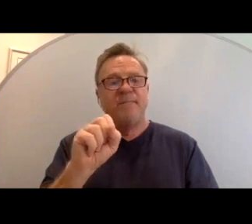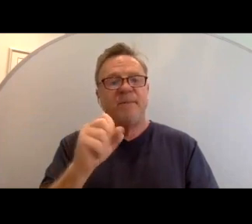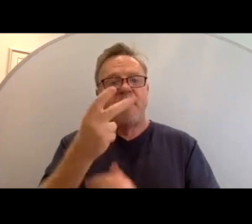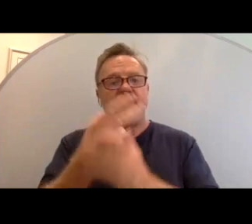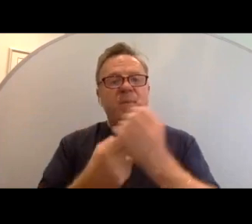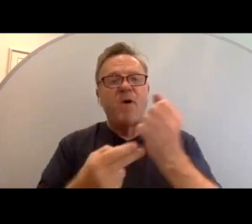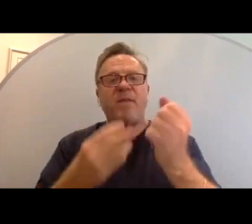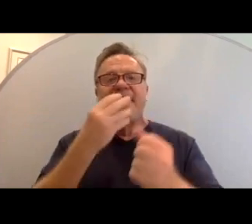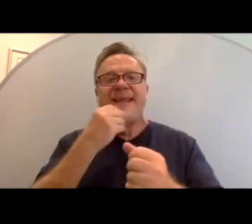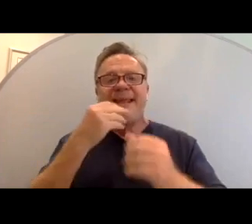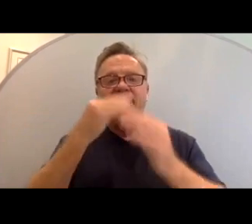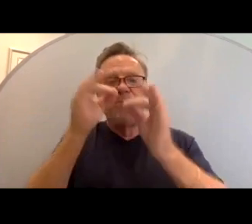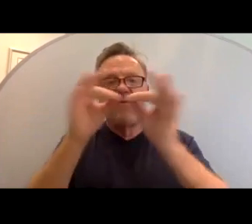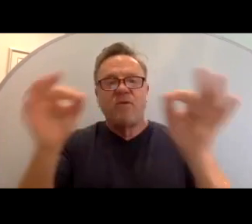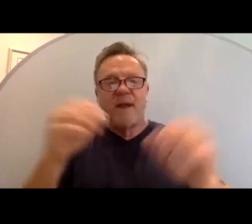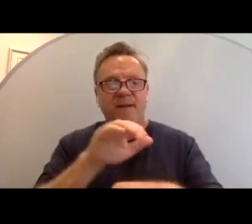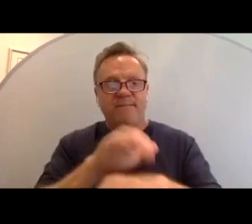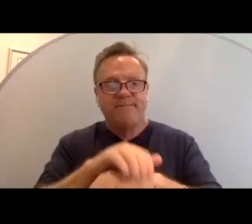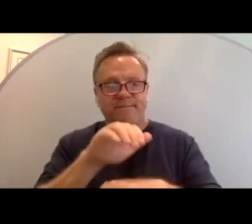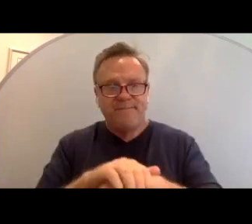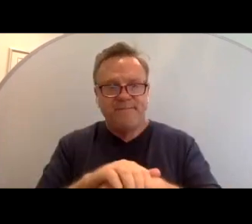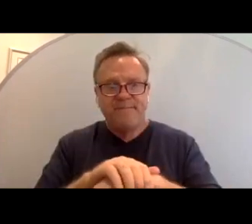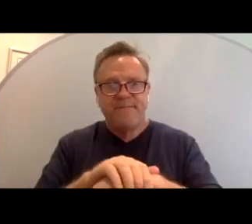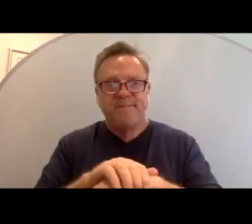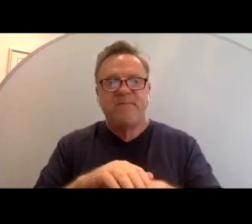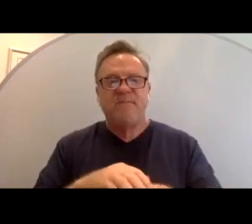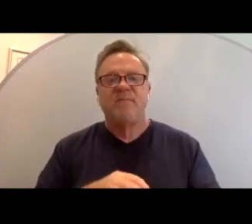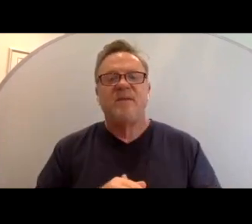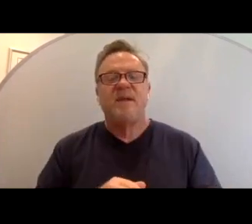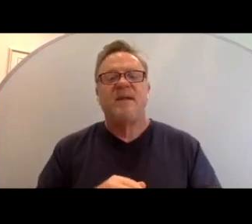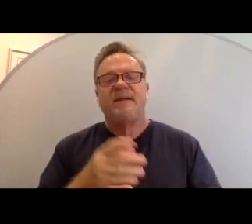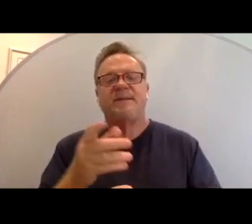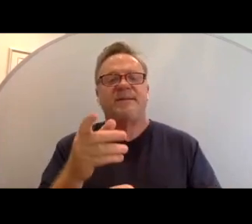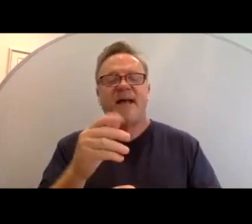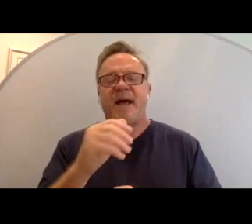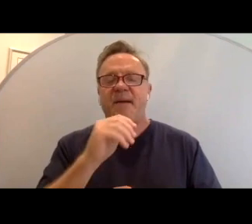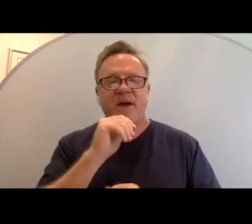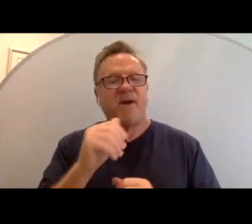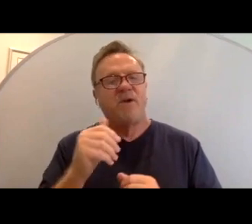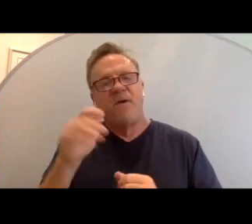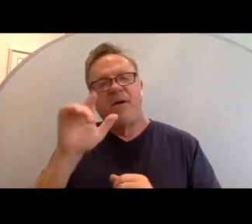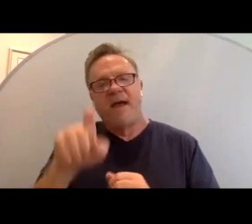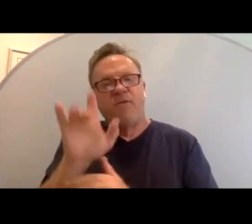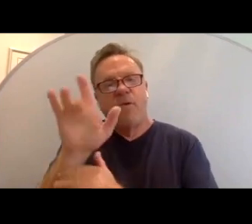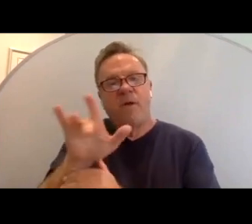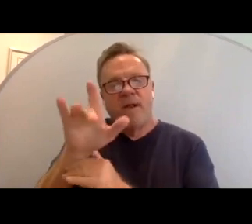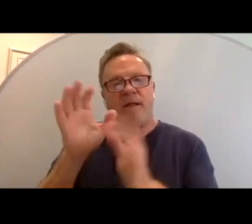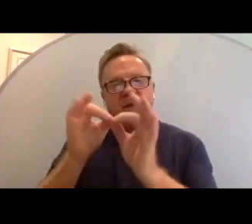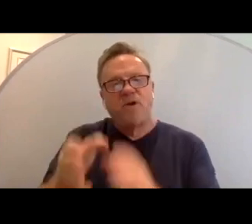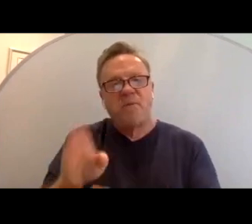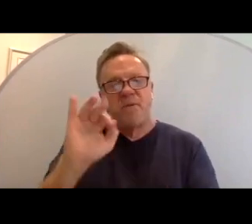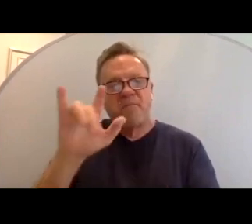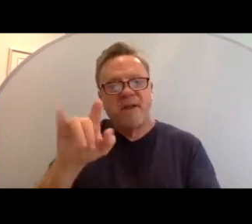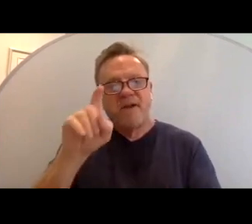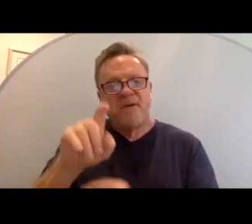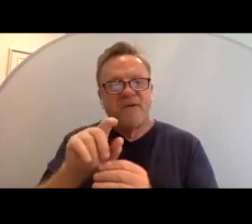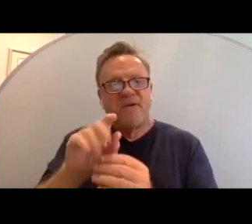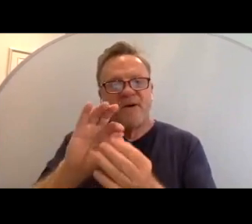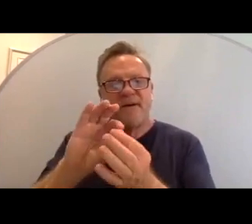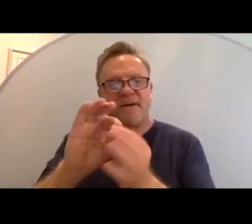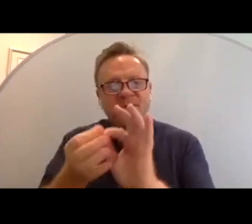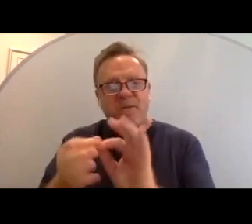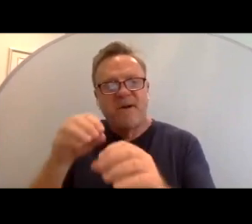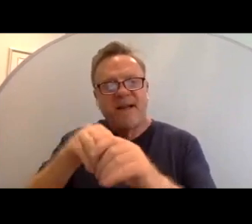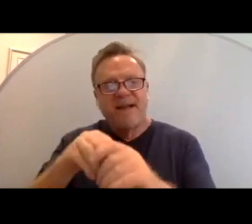Hebrew and in the English. I'm going to spare our interpreter Bill from having to interpret this in the